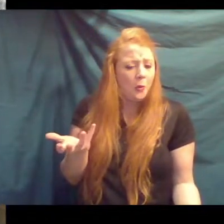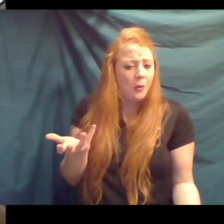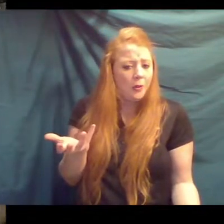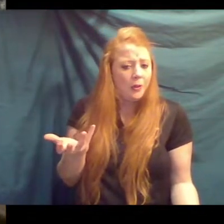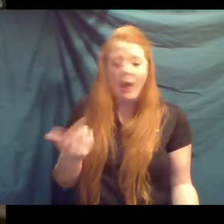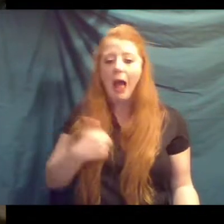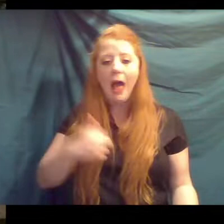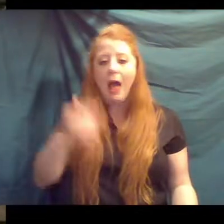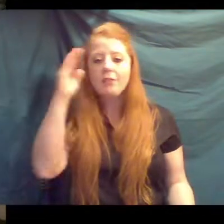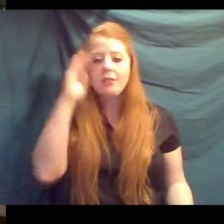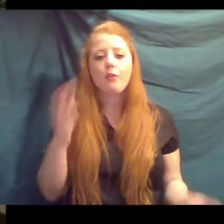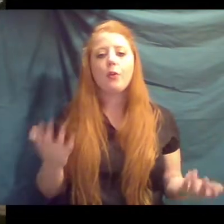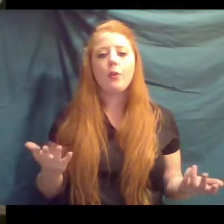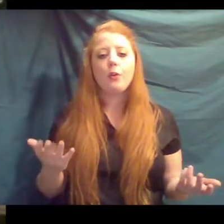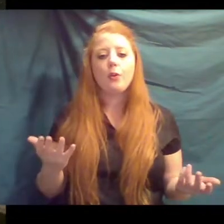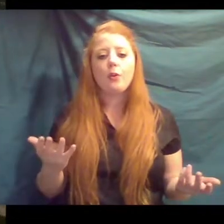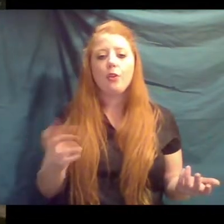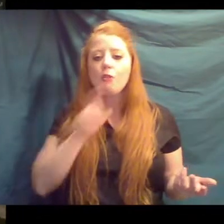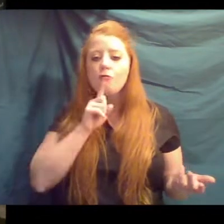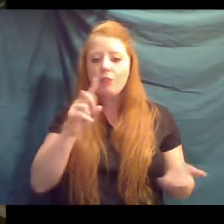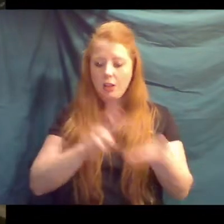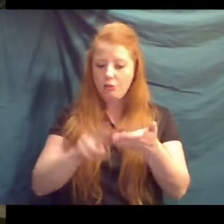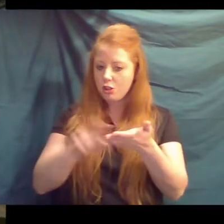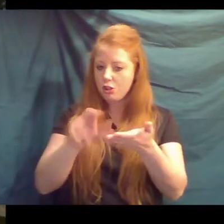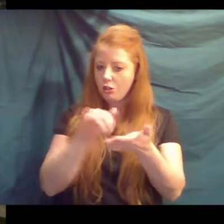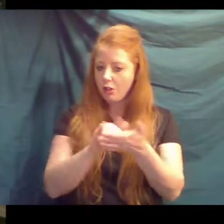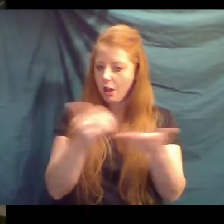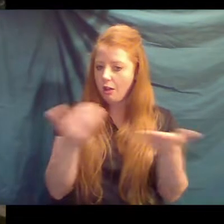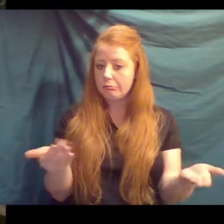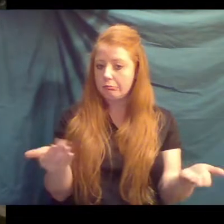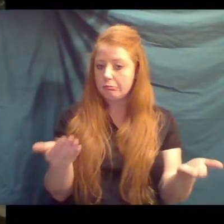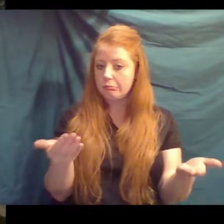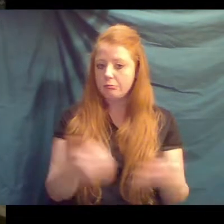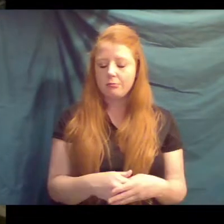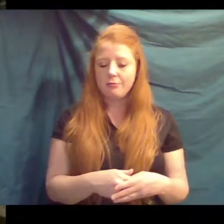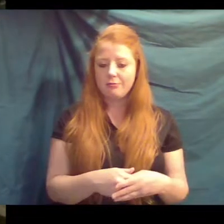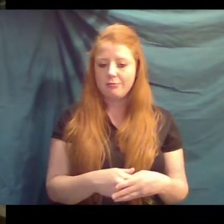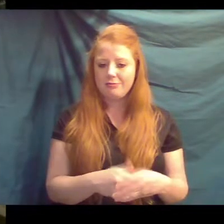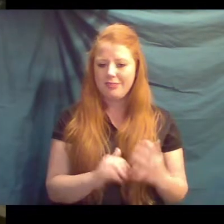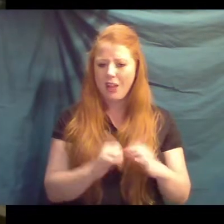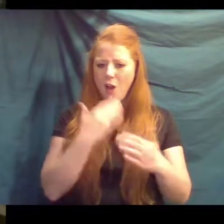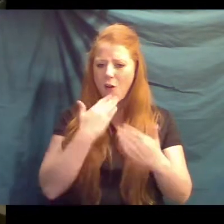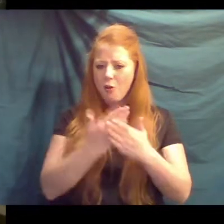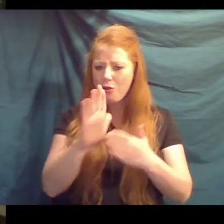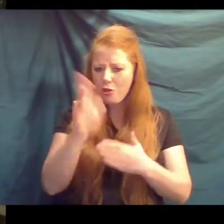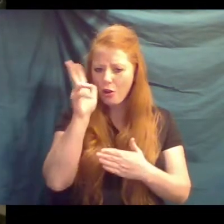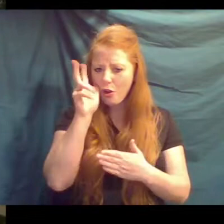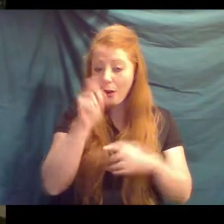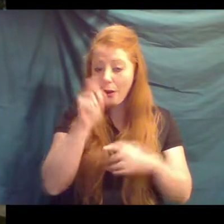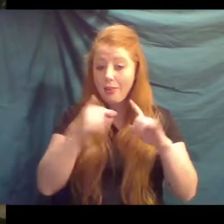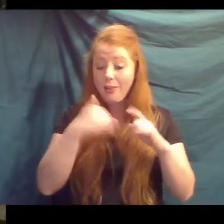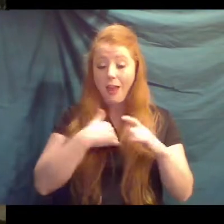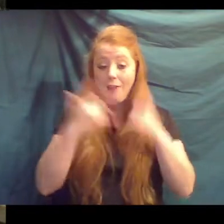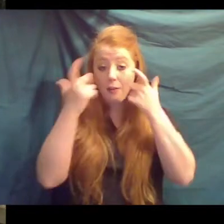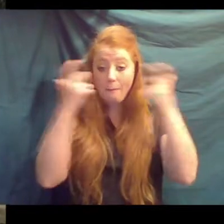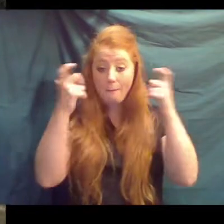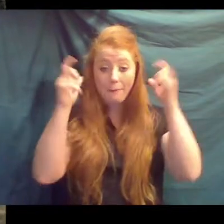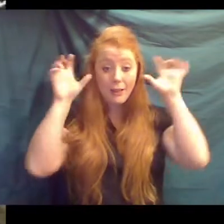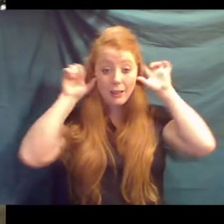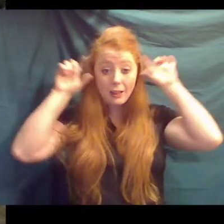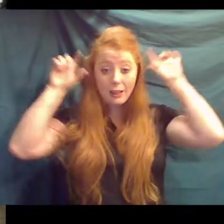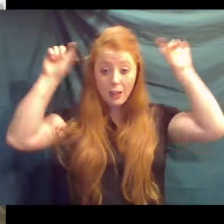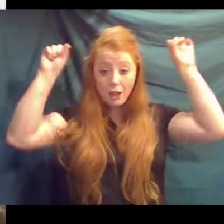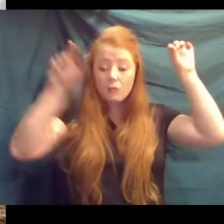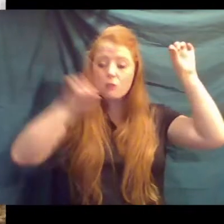I've never actually researched how good their hearing is, but they have large ears and they're very